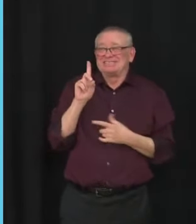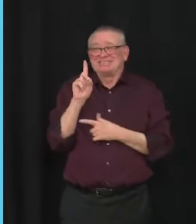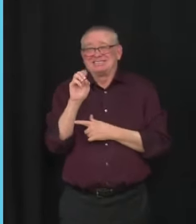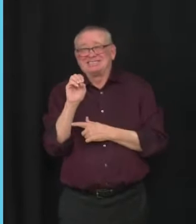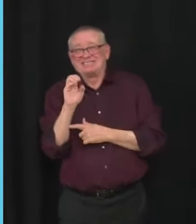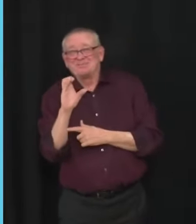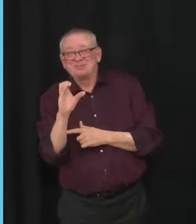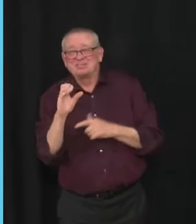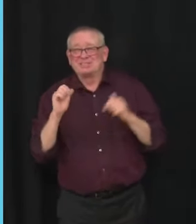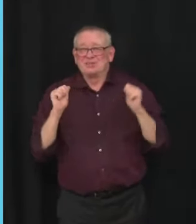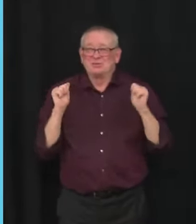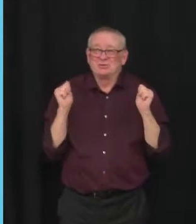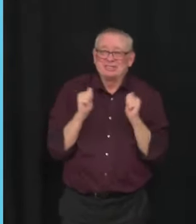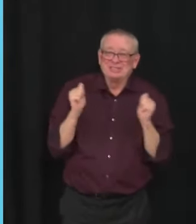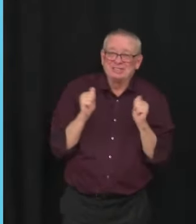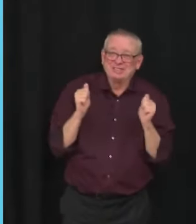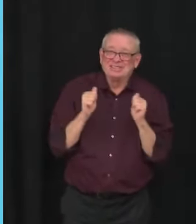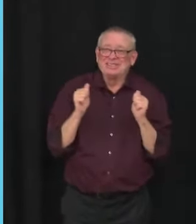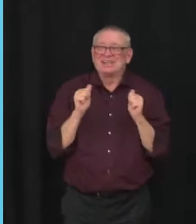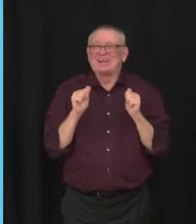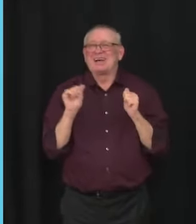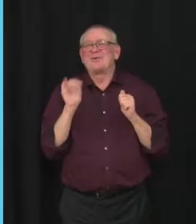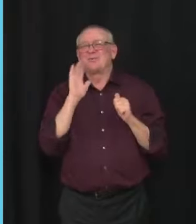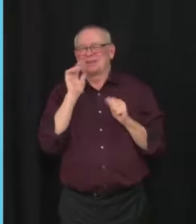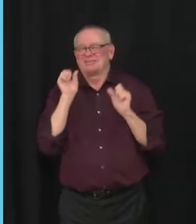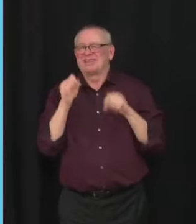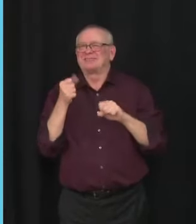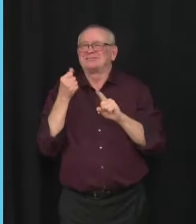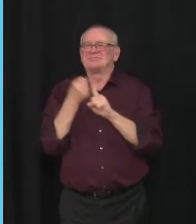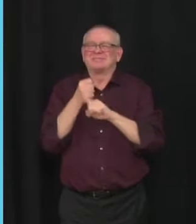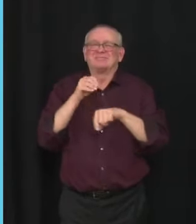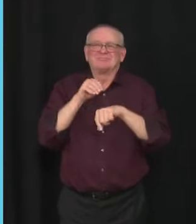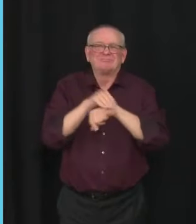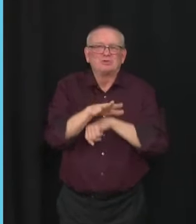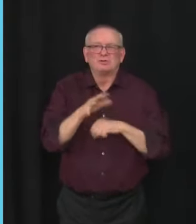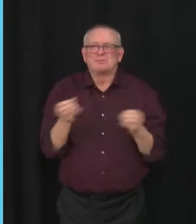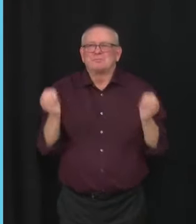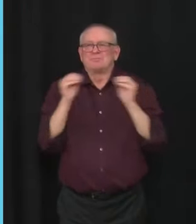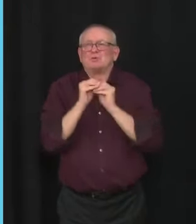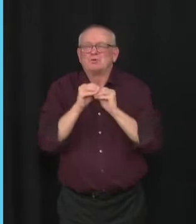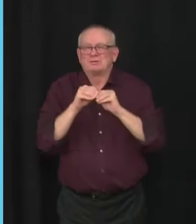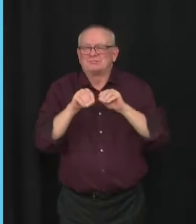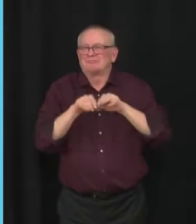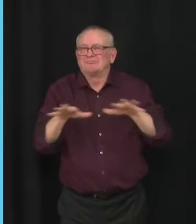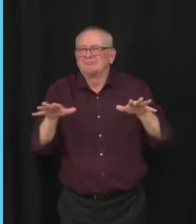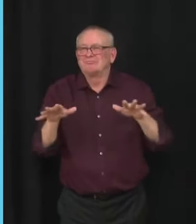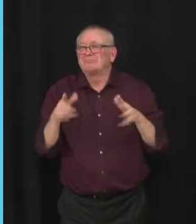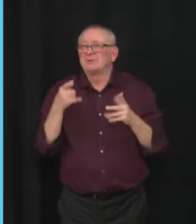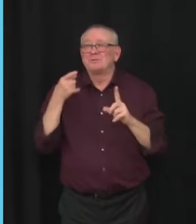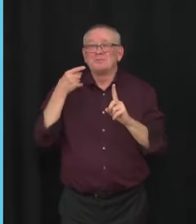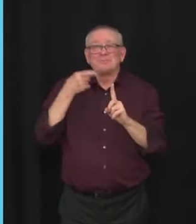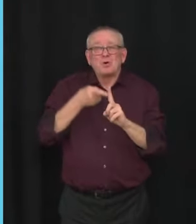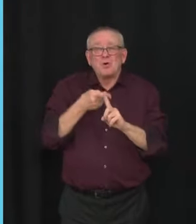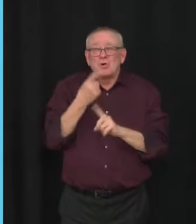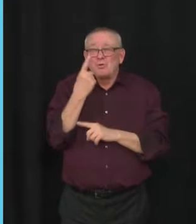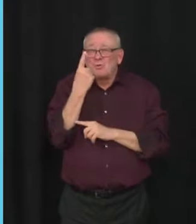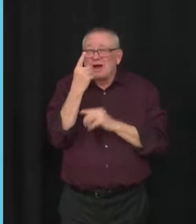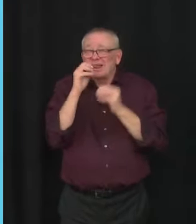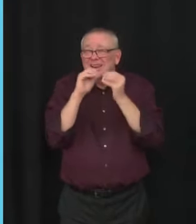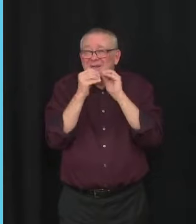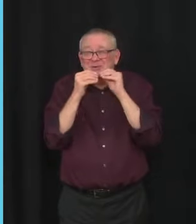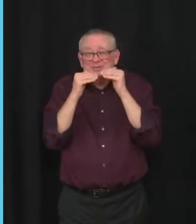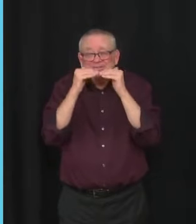impacts on transmission. So there's no one single number, again, that we know of right now. We do have to